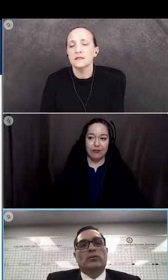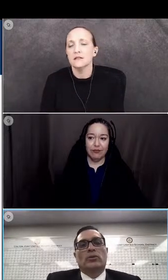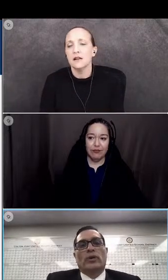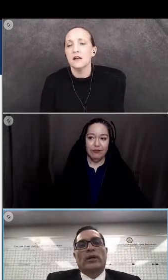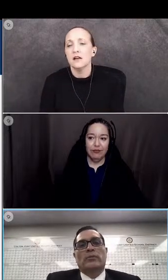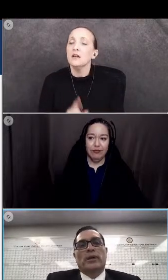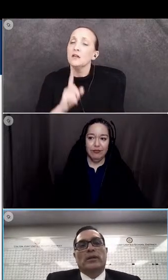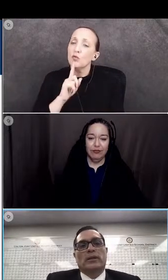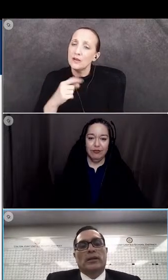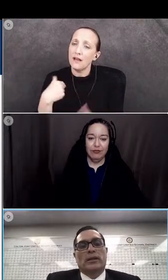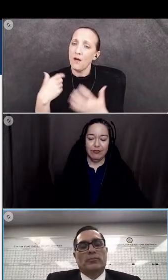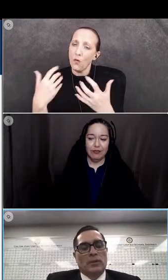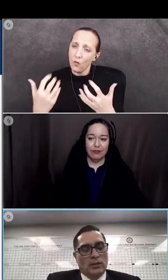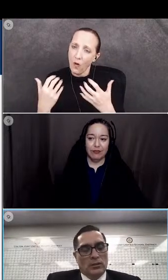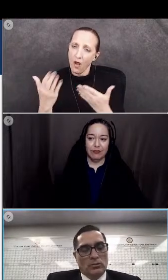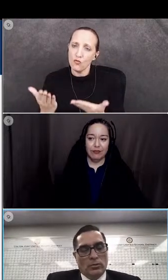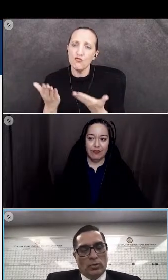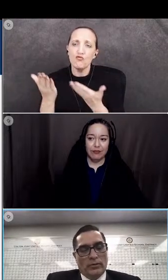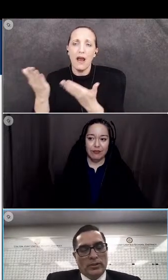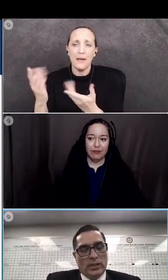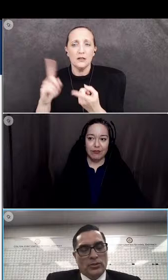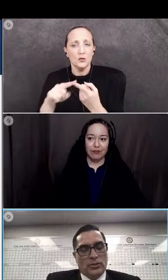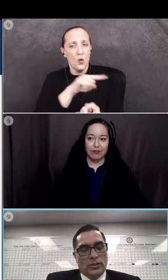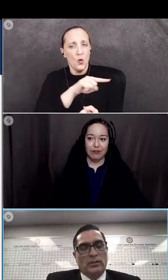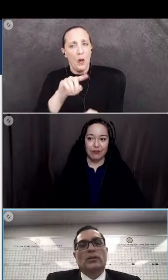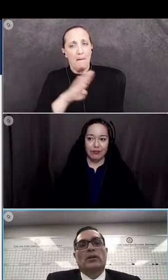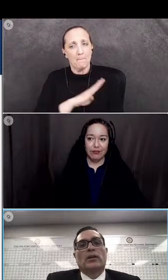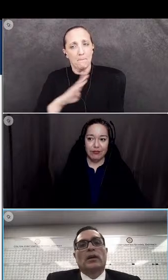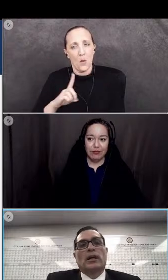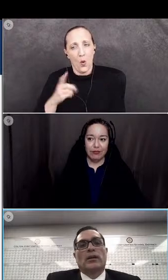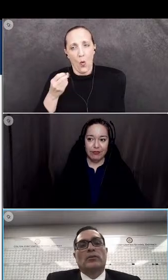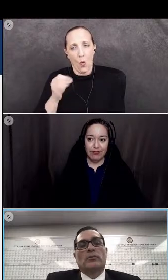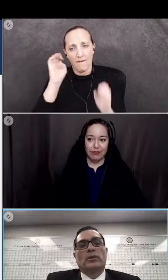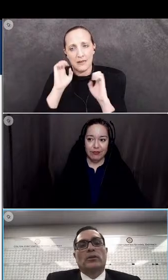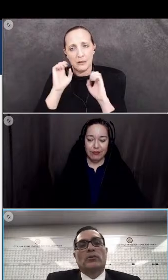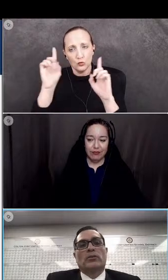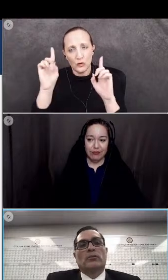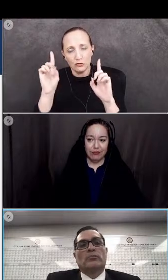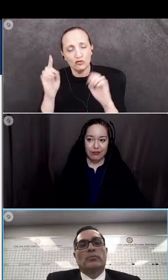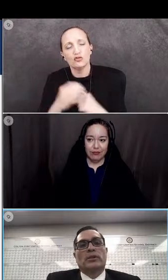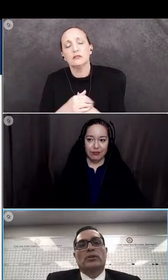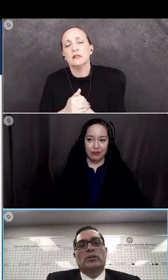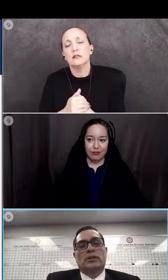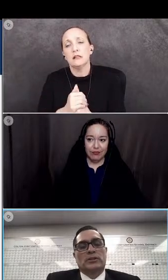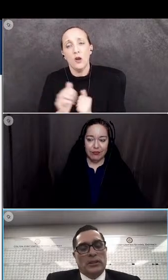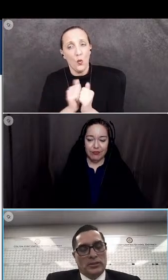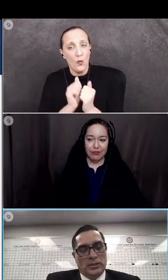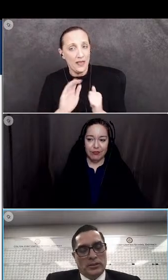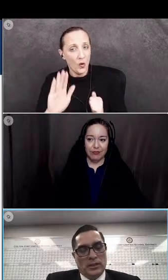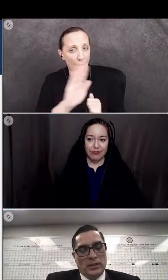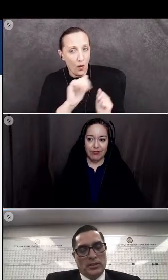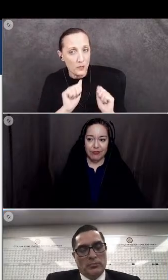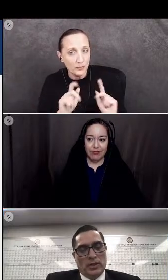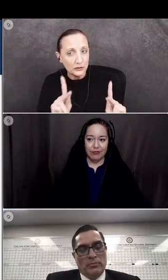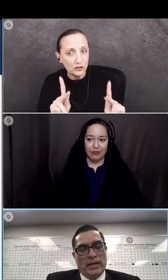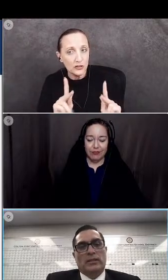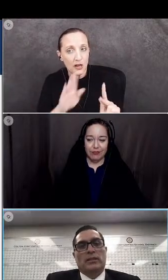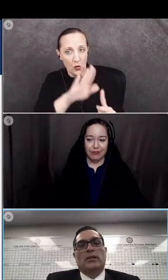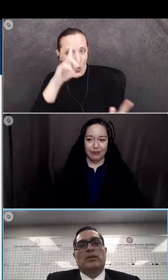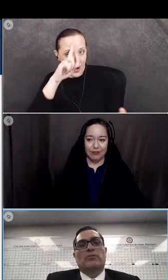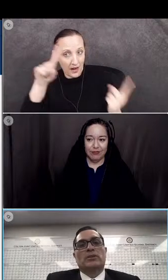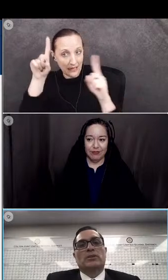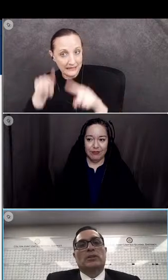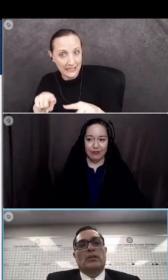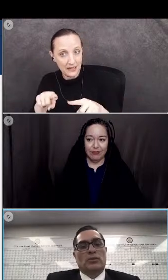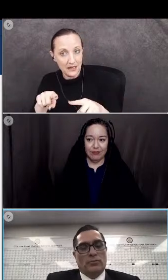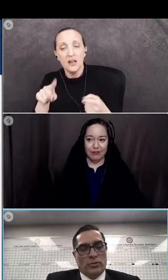what i'd like to do is recommend uh to the board of education uh with your permission uh your consensus to bring back